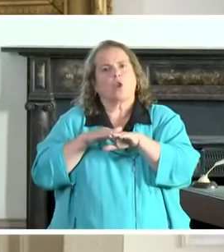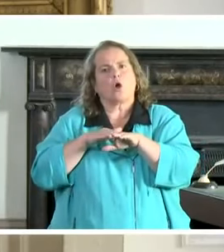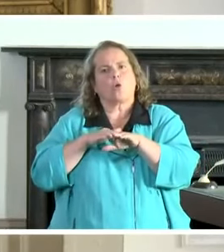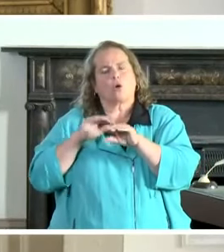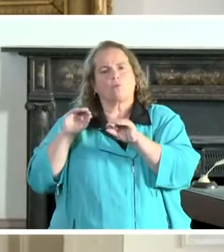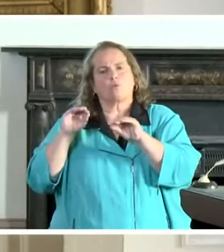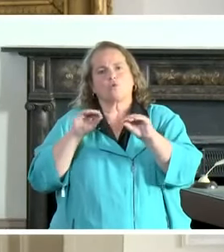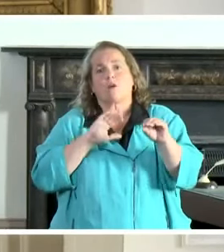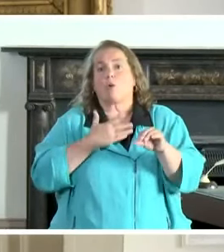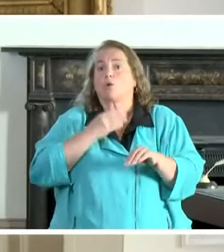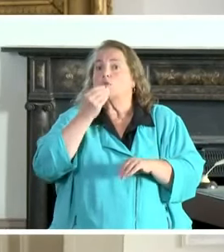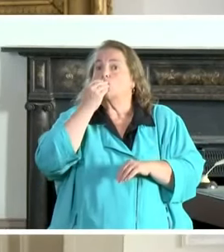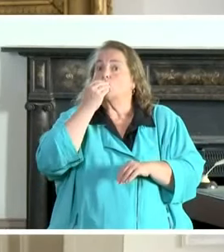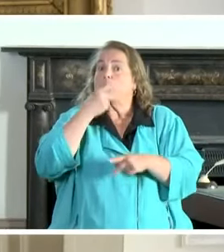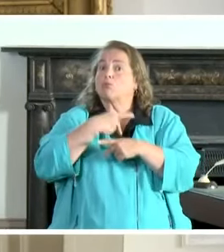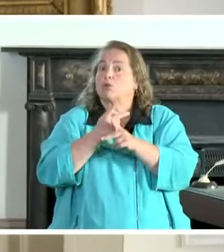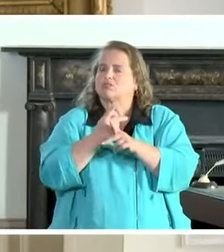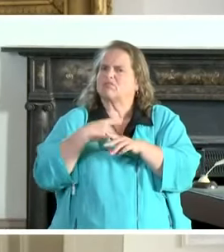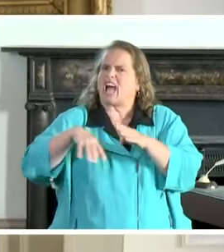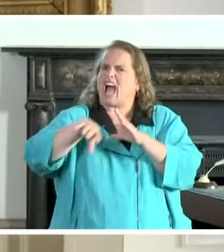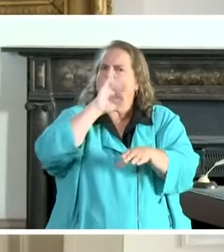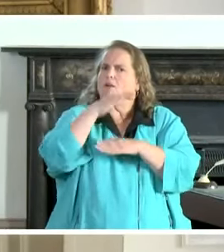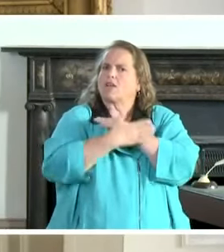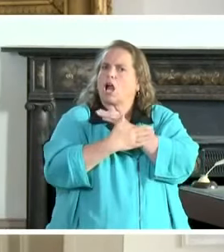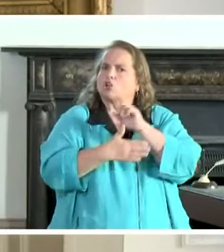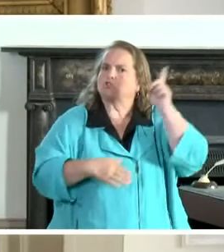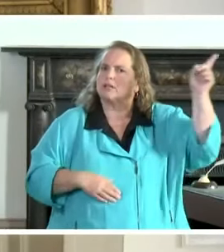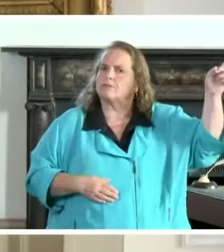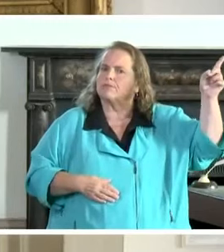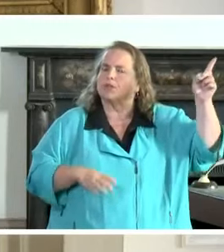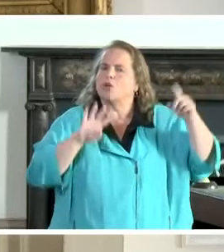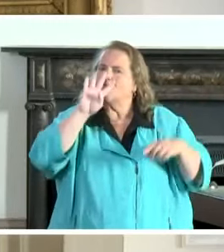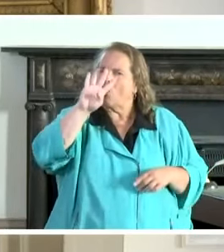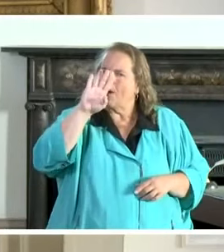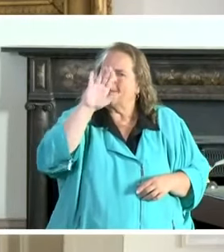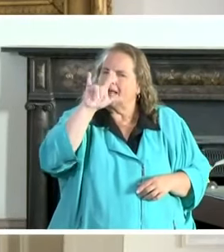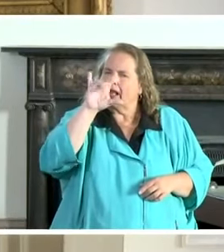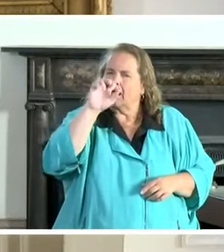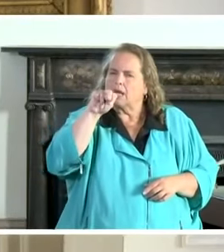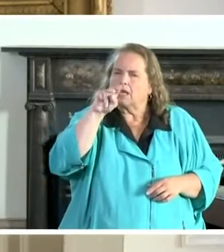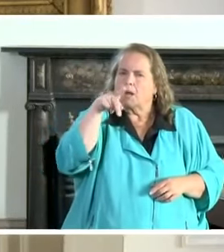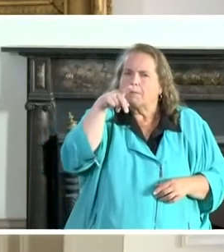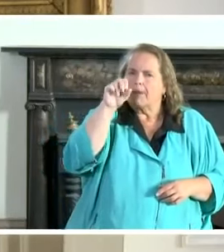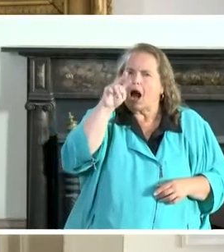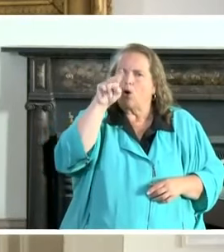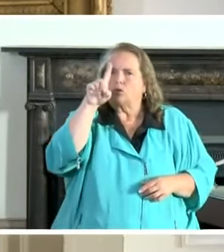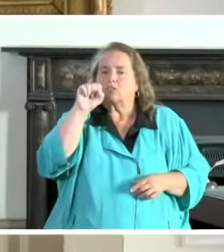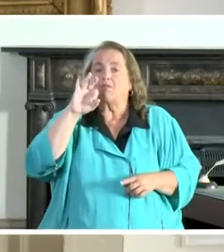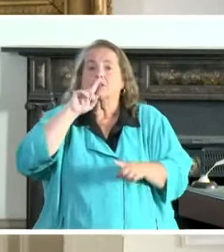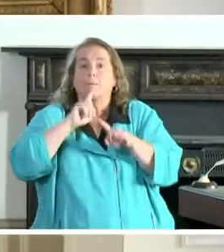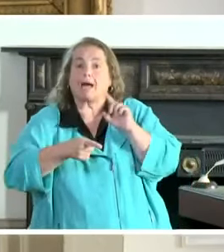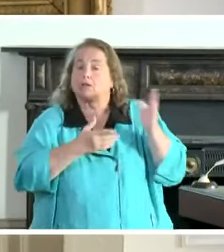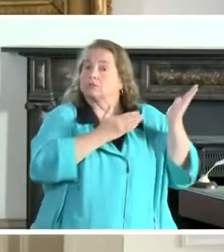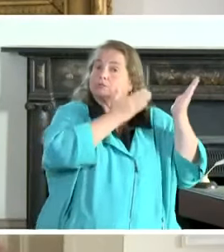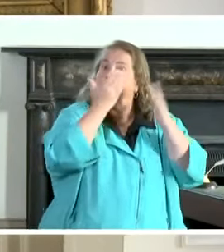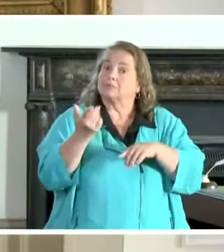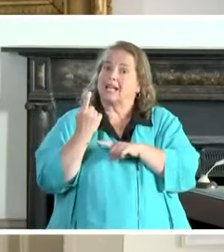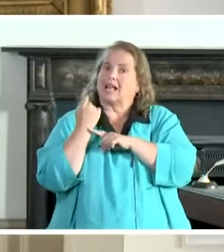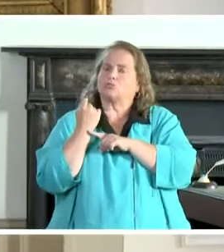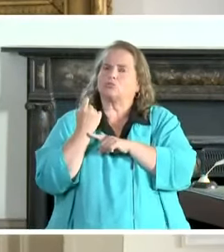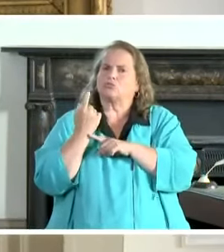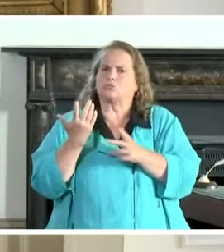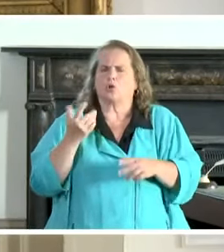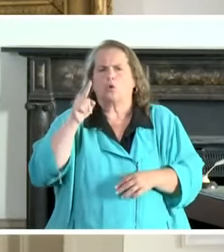food production out of this country. Four billion pounds of just tomatoes imported into the U.S. last year. That was 1